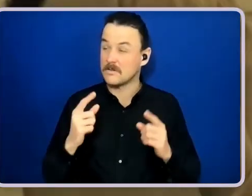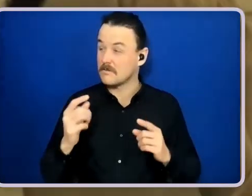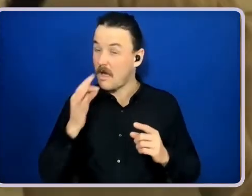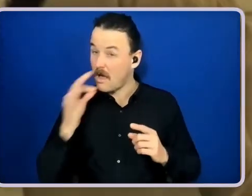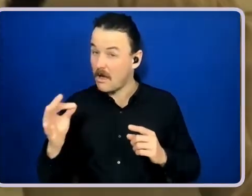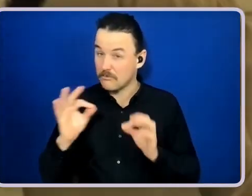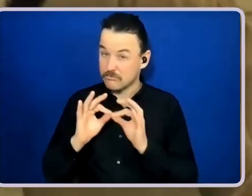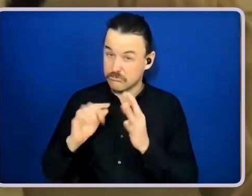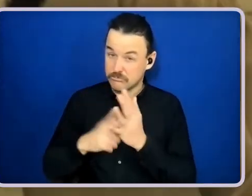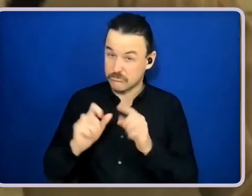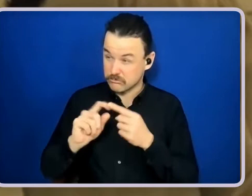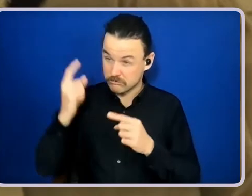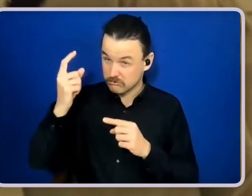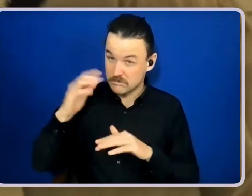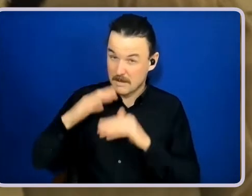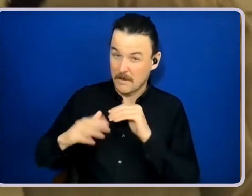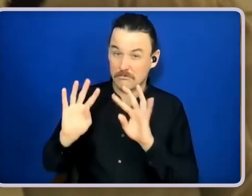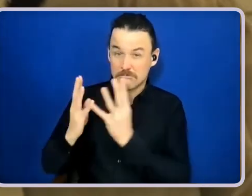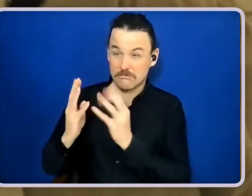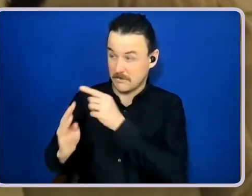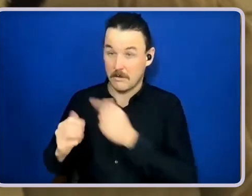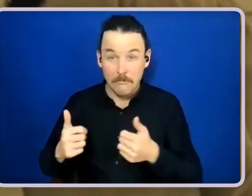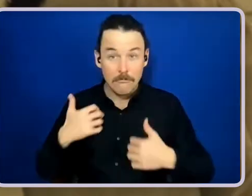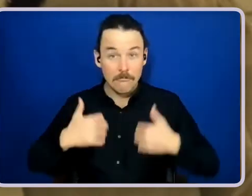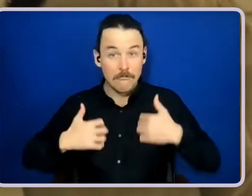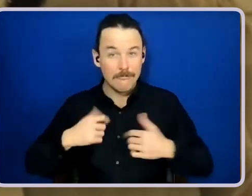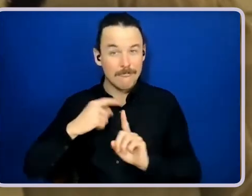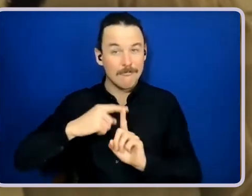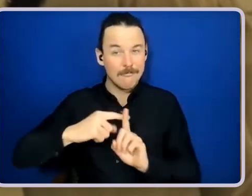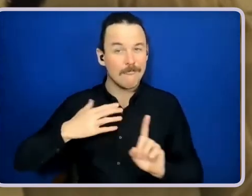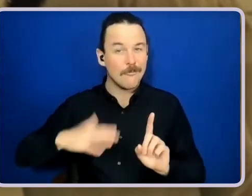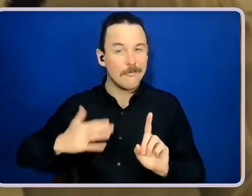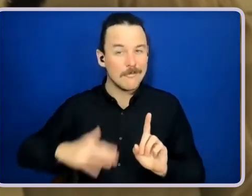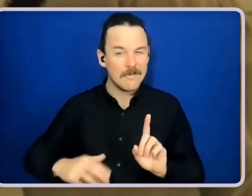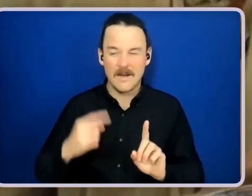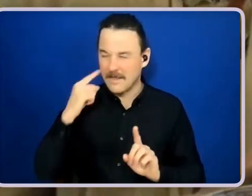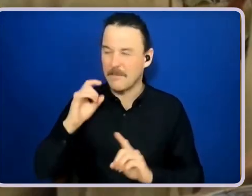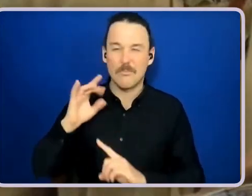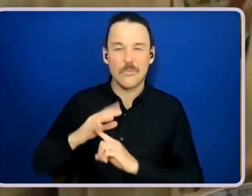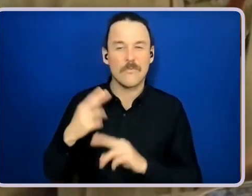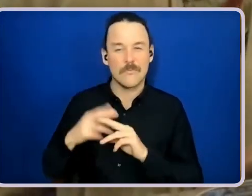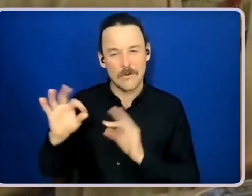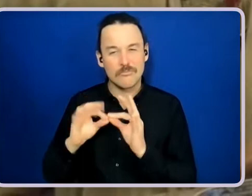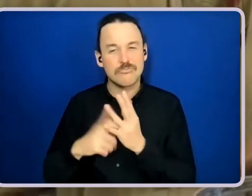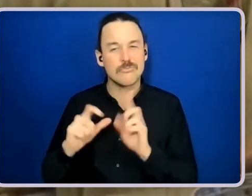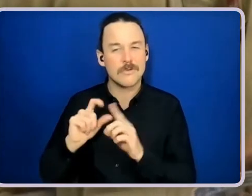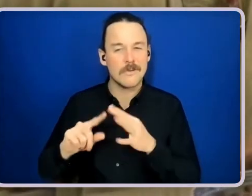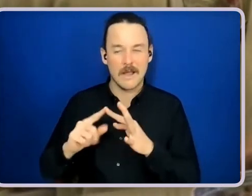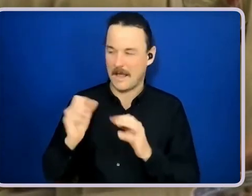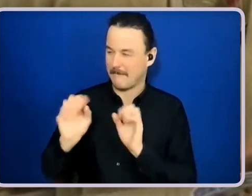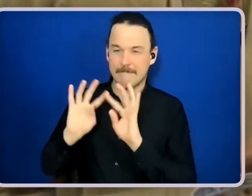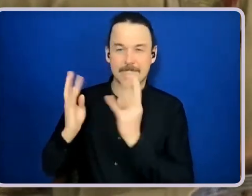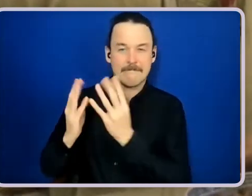excited and really, really positive. I think it's so important for Brodie to have a circle of support because it helps him